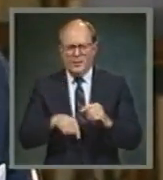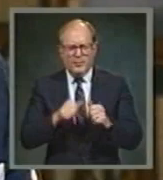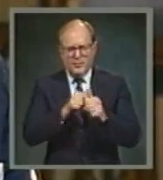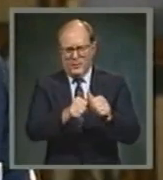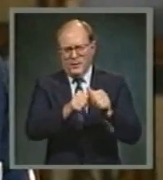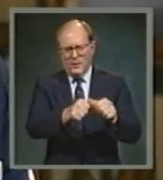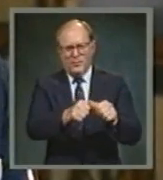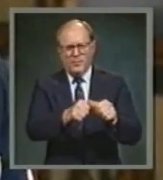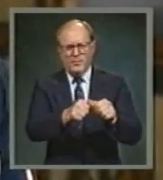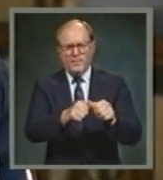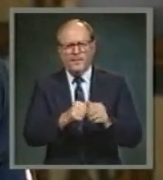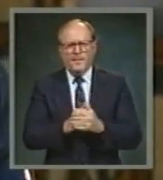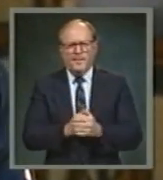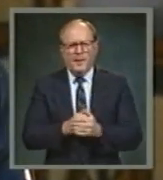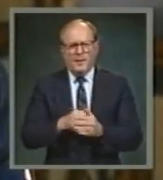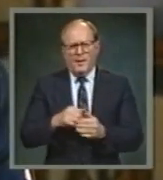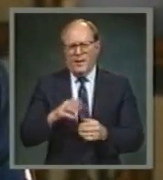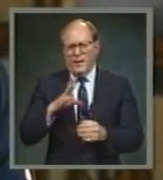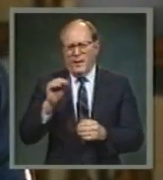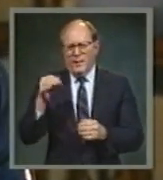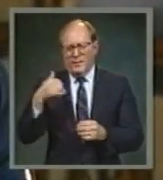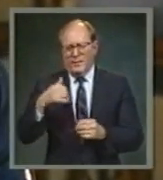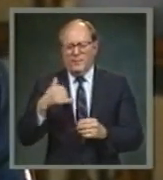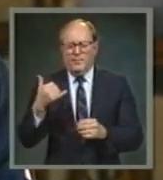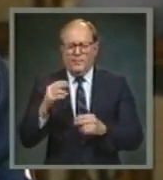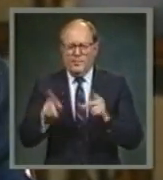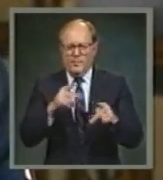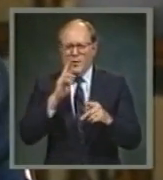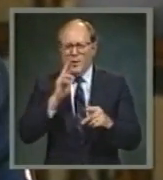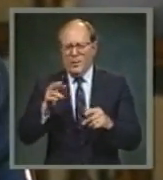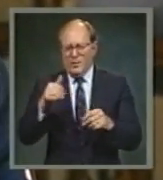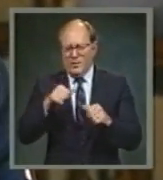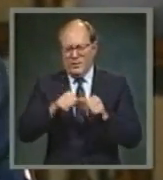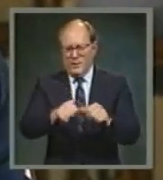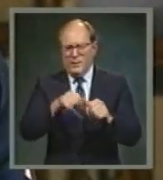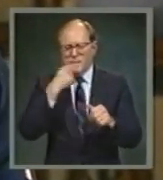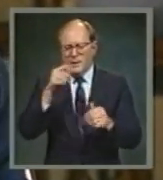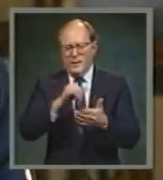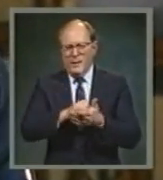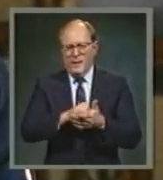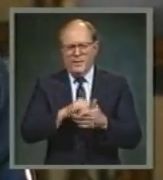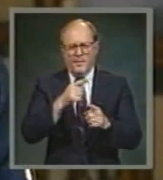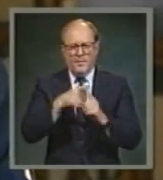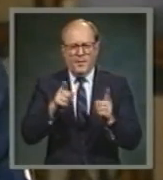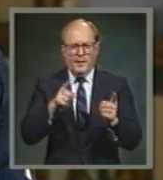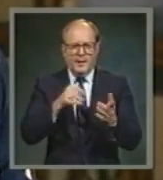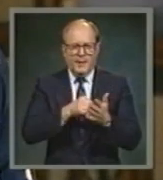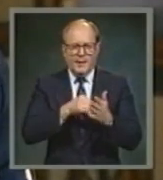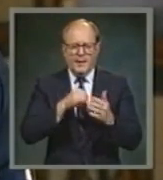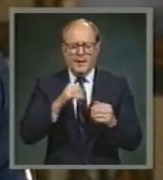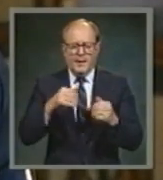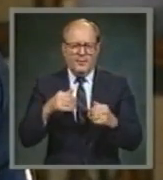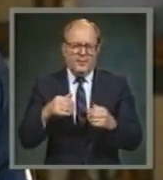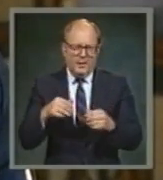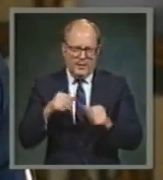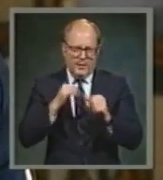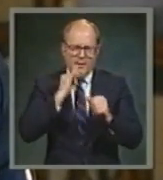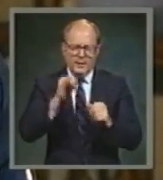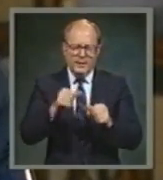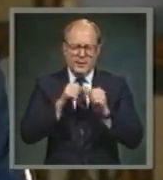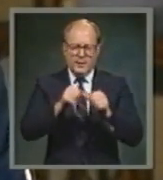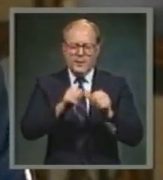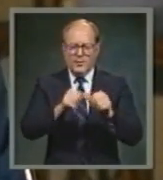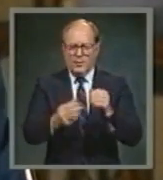survive. And they're still saying it. But it did, and it has, and it still lives.